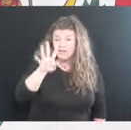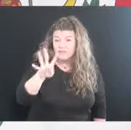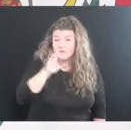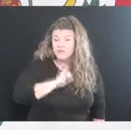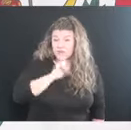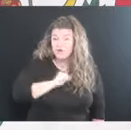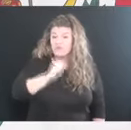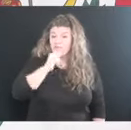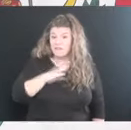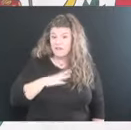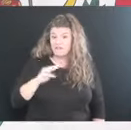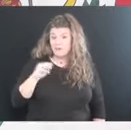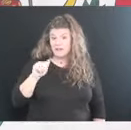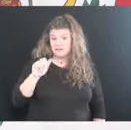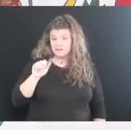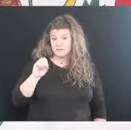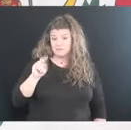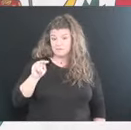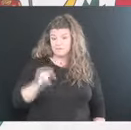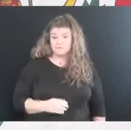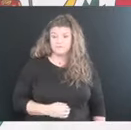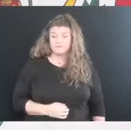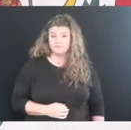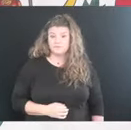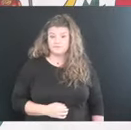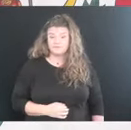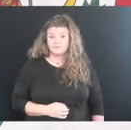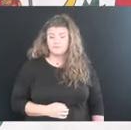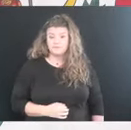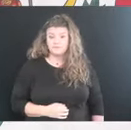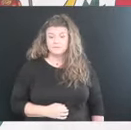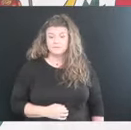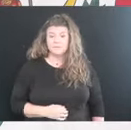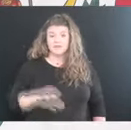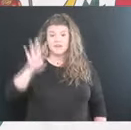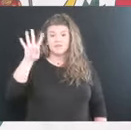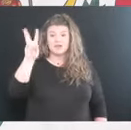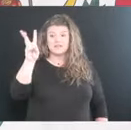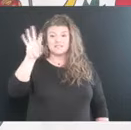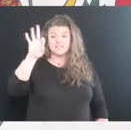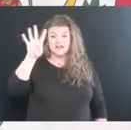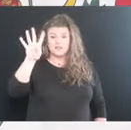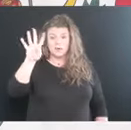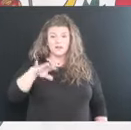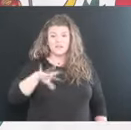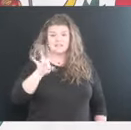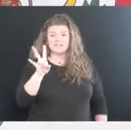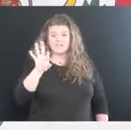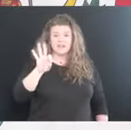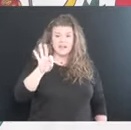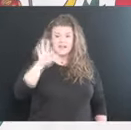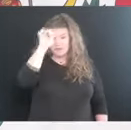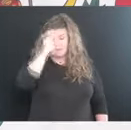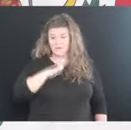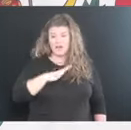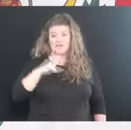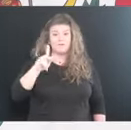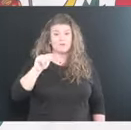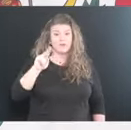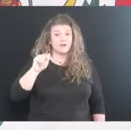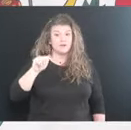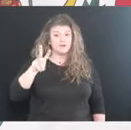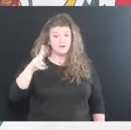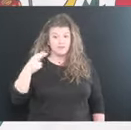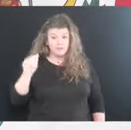from Kanawha